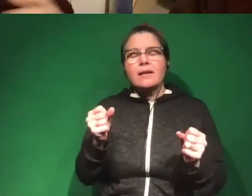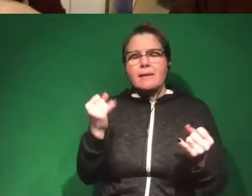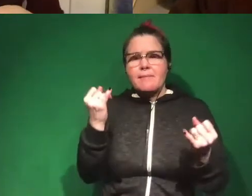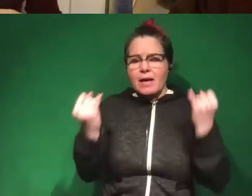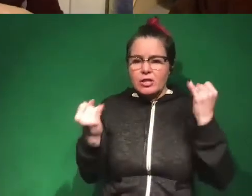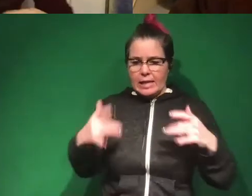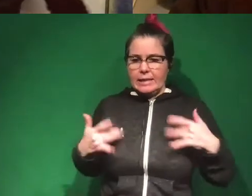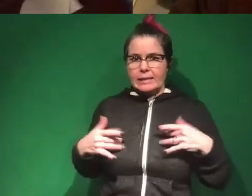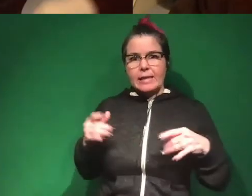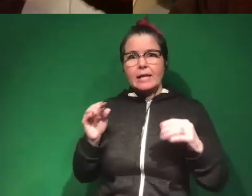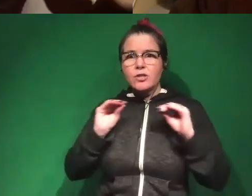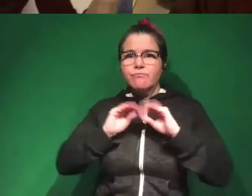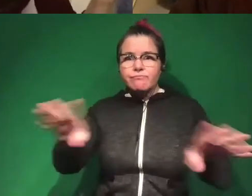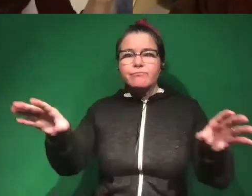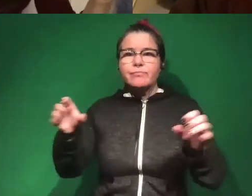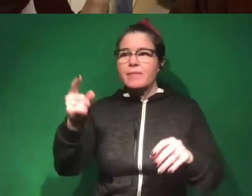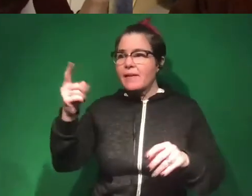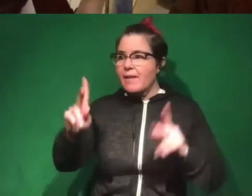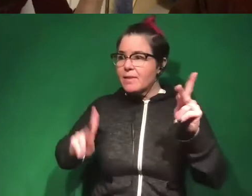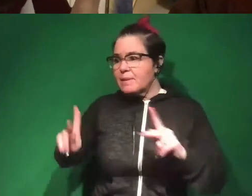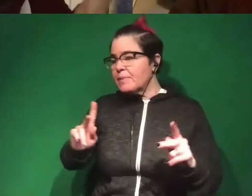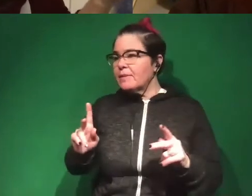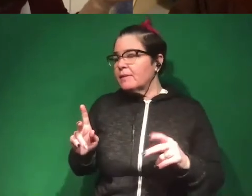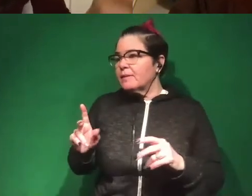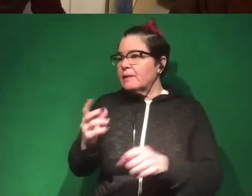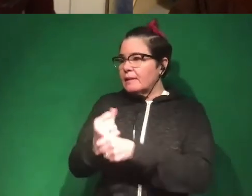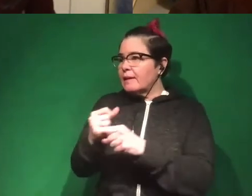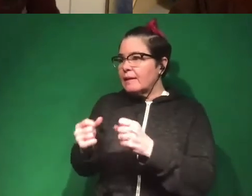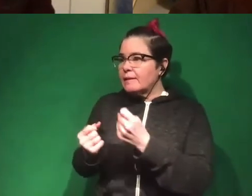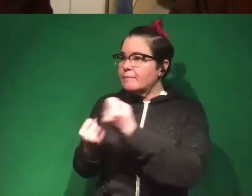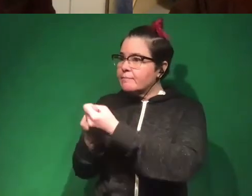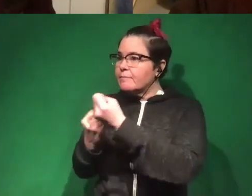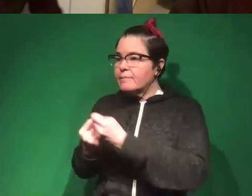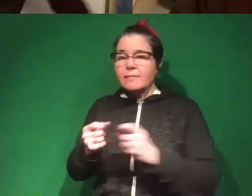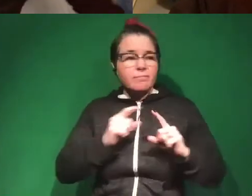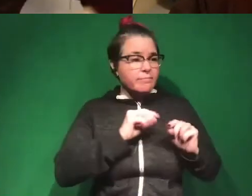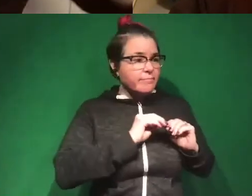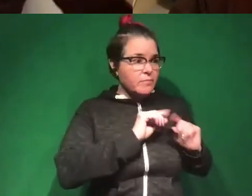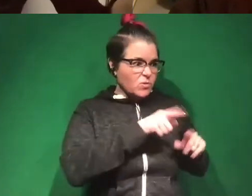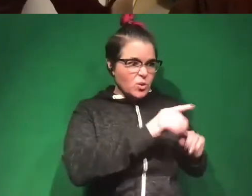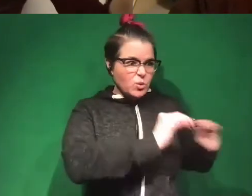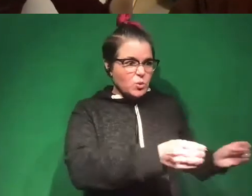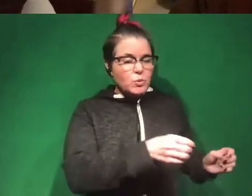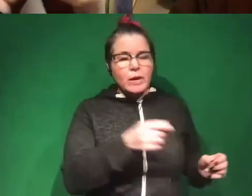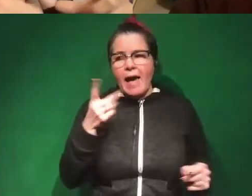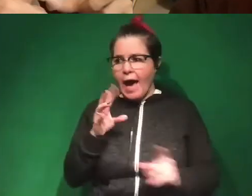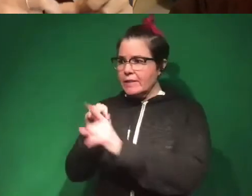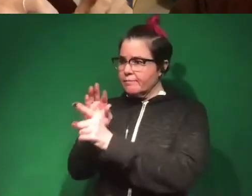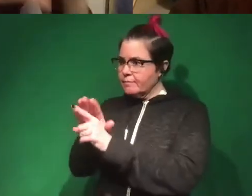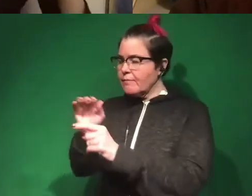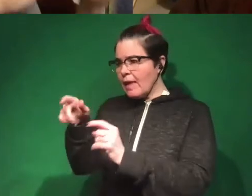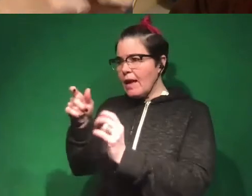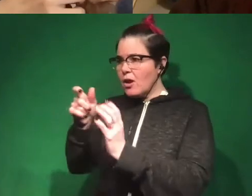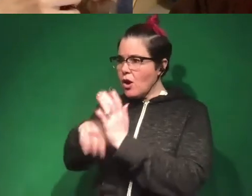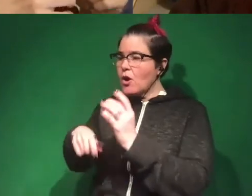about sending a postcard to half the people in some area and not the other half, and half of them get exposed to an article that